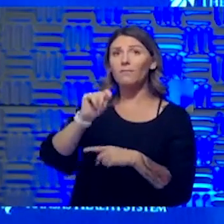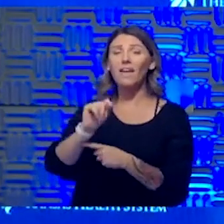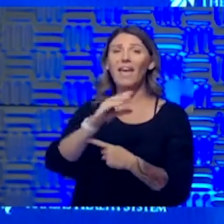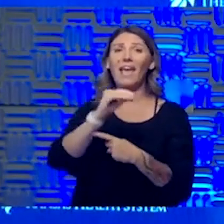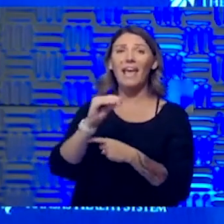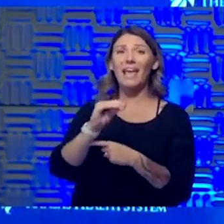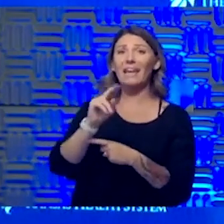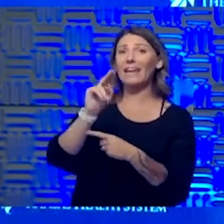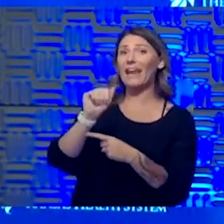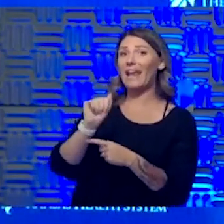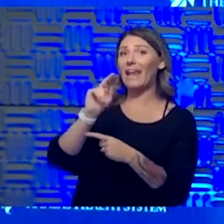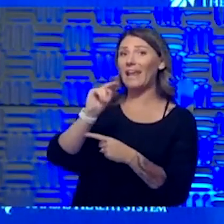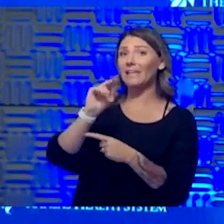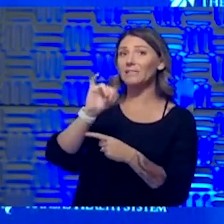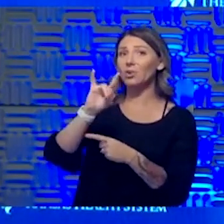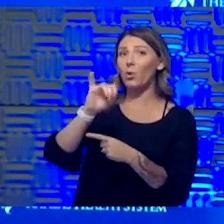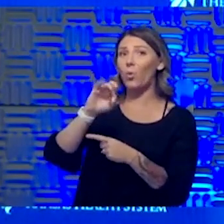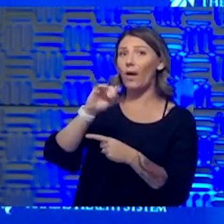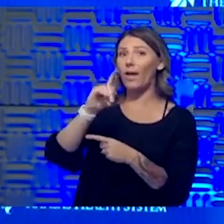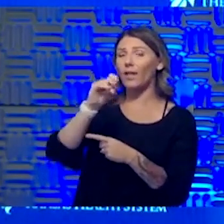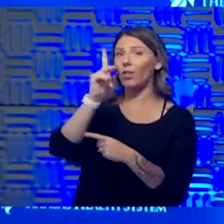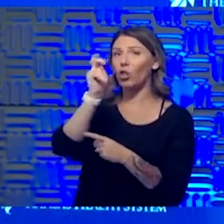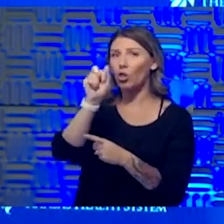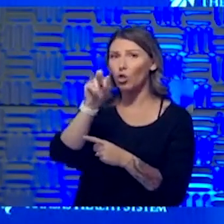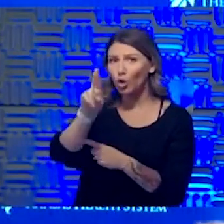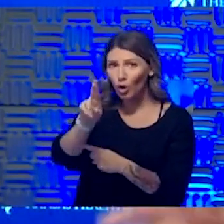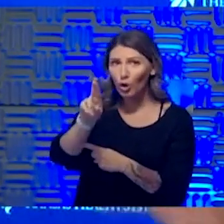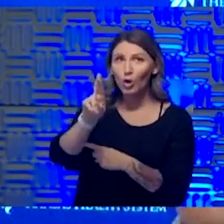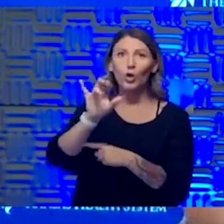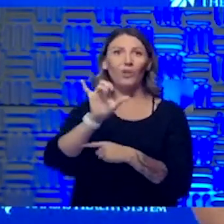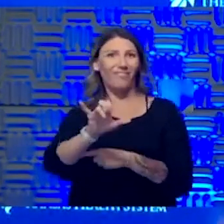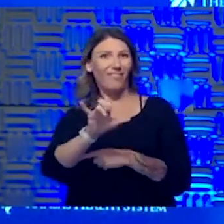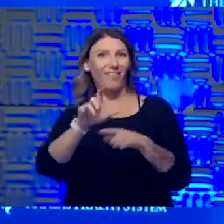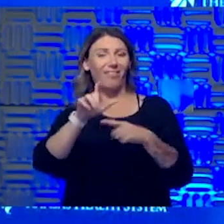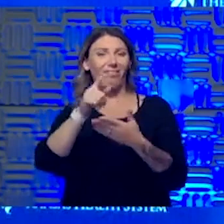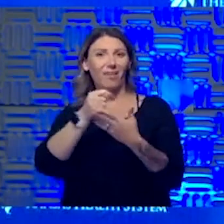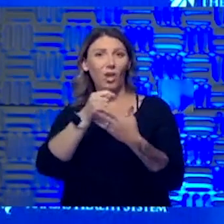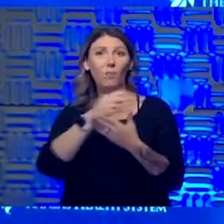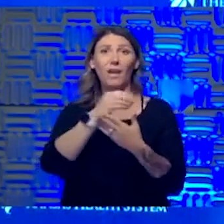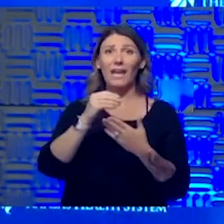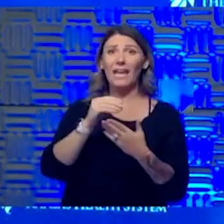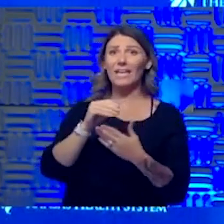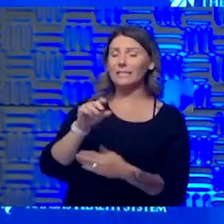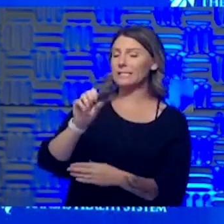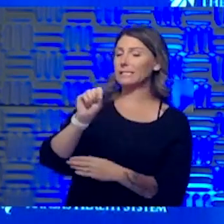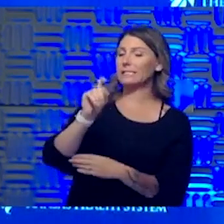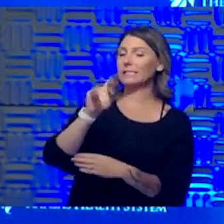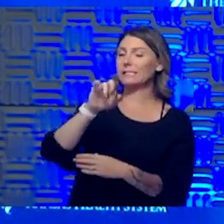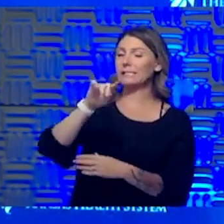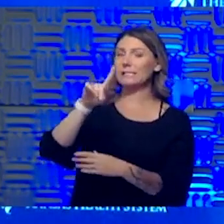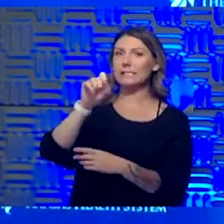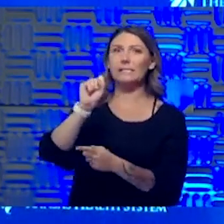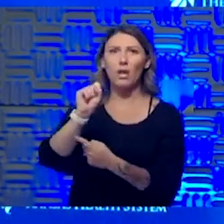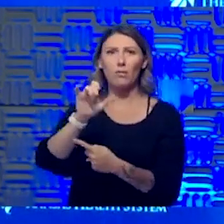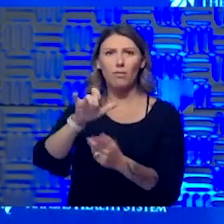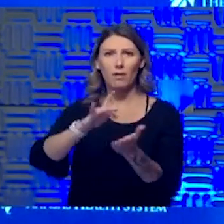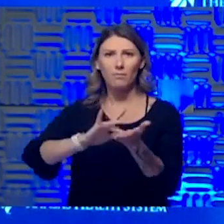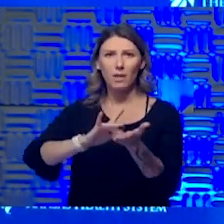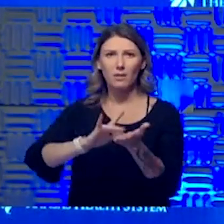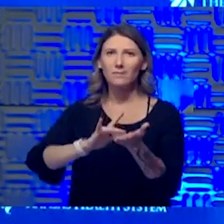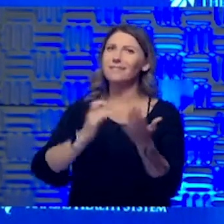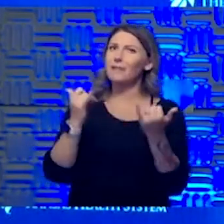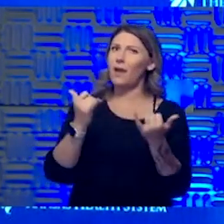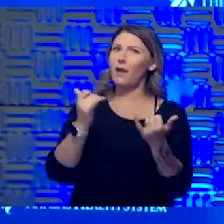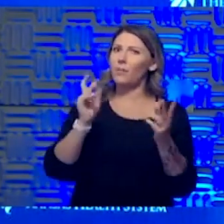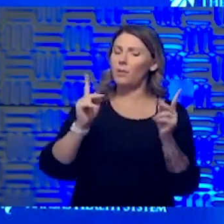other therapies are going to make a difference. And, and even steroids, which were thought to be awful, are now looking back and saying, oh, wait a minute, there may be some isolated